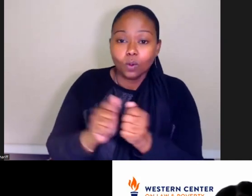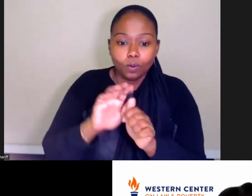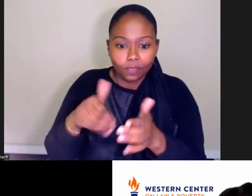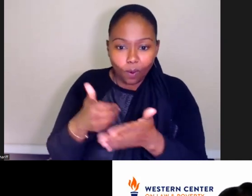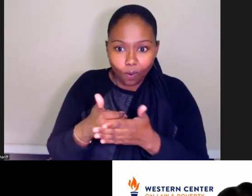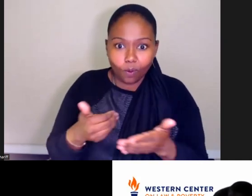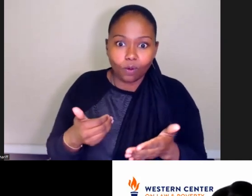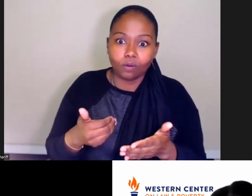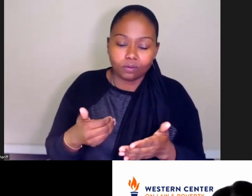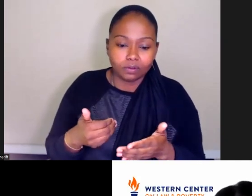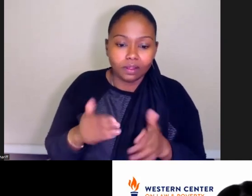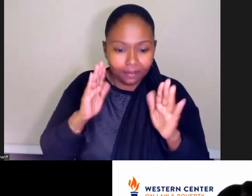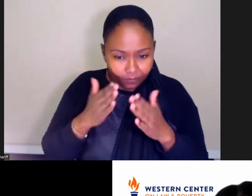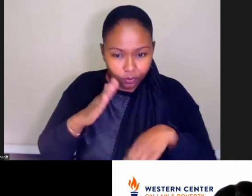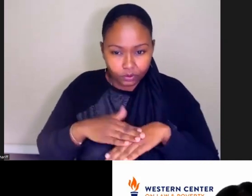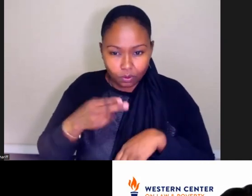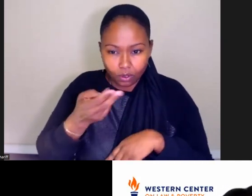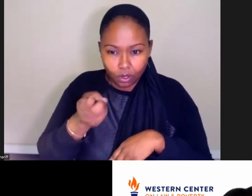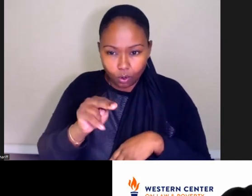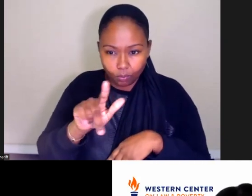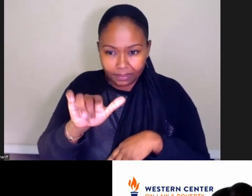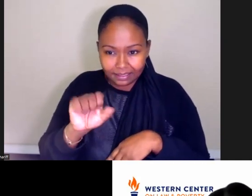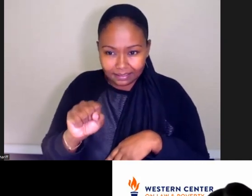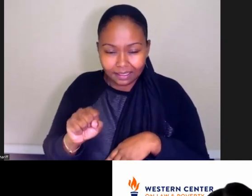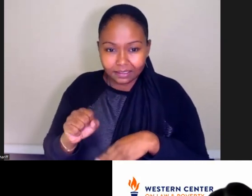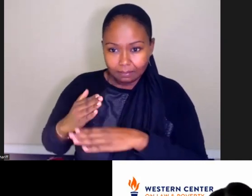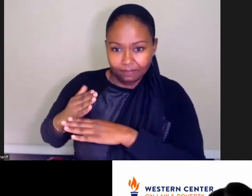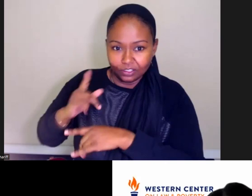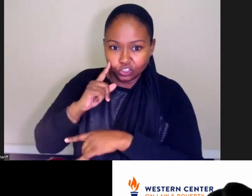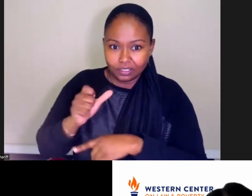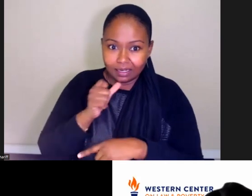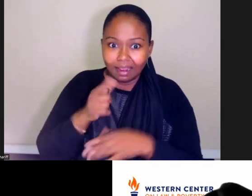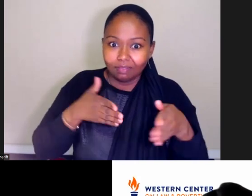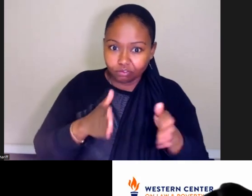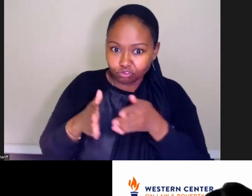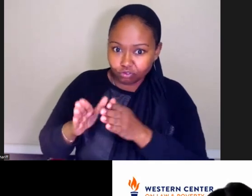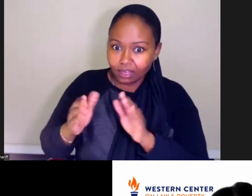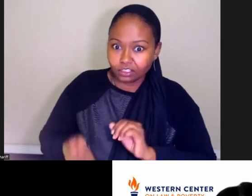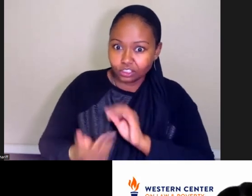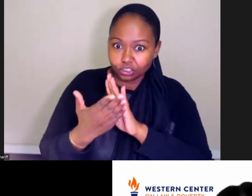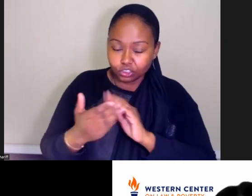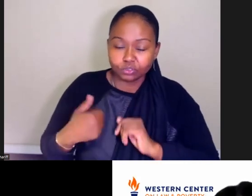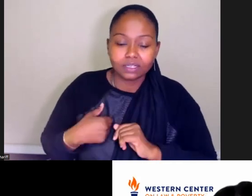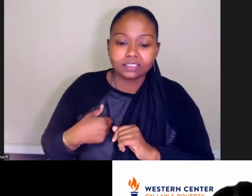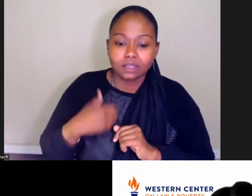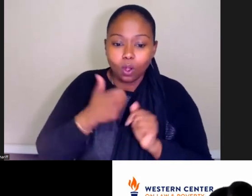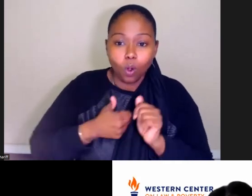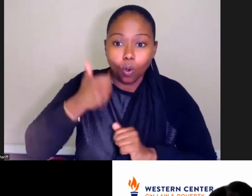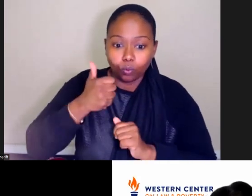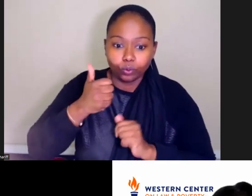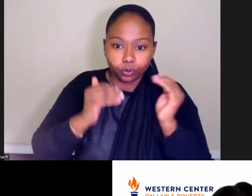on homeless prevention as a key strategy to address the significant rise in older adult homelessness.